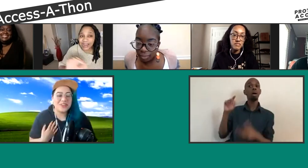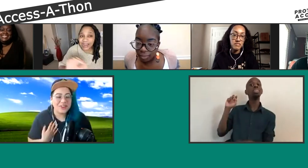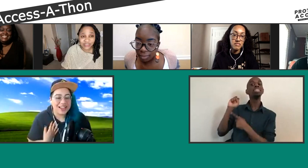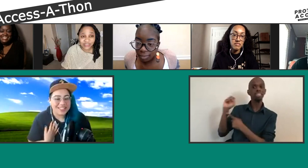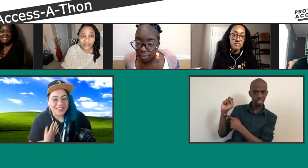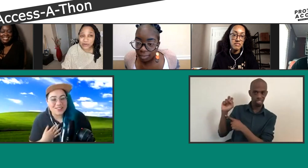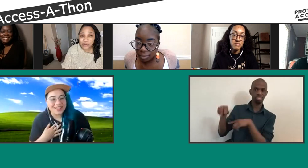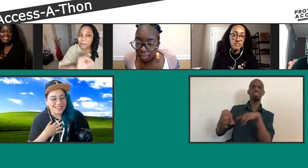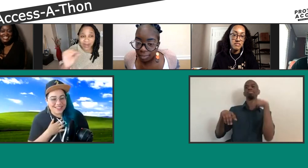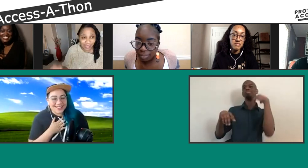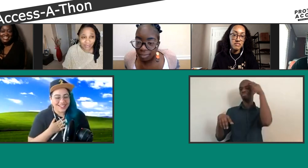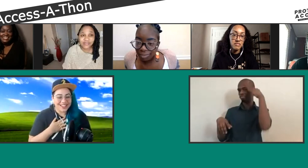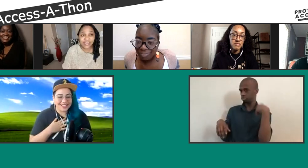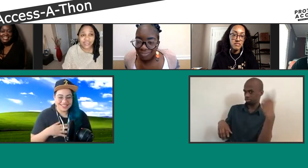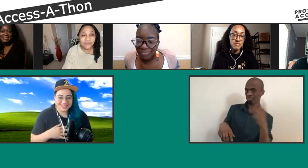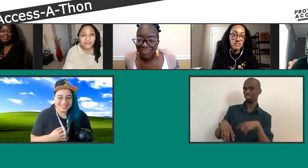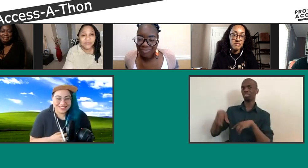Thank you for correcting me. Oh my goodness.